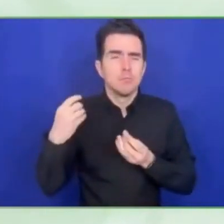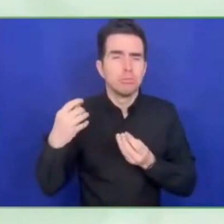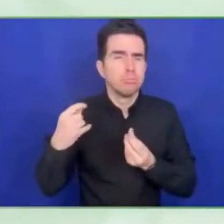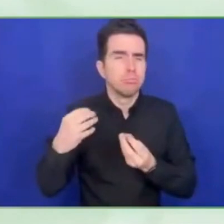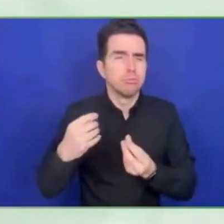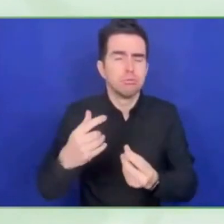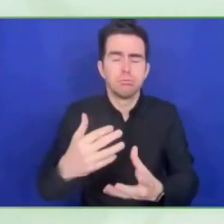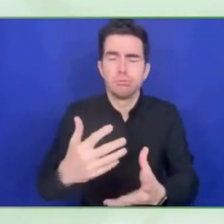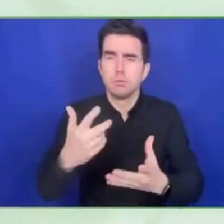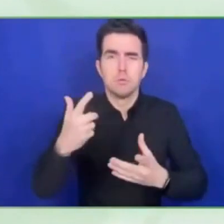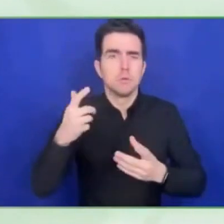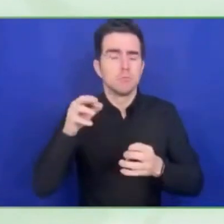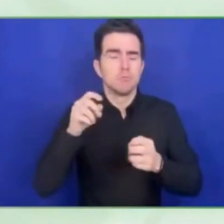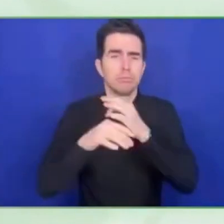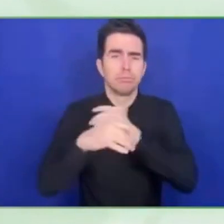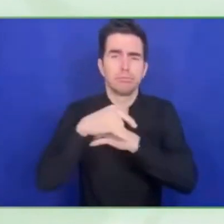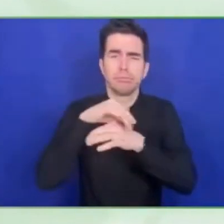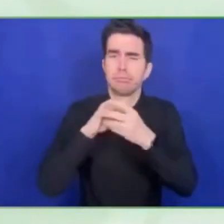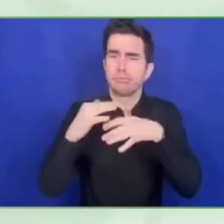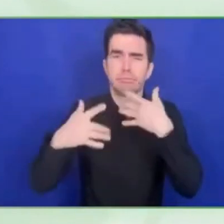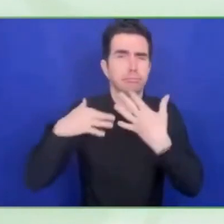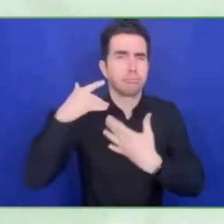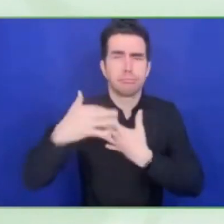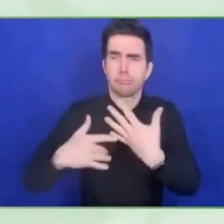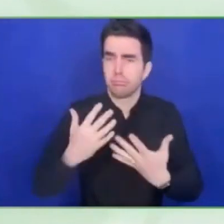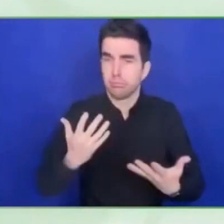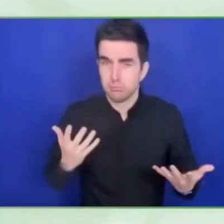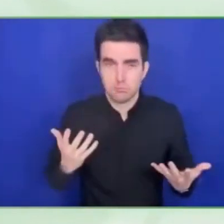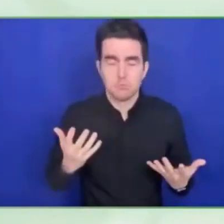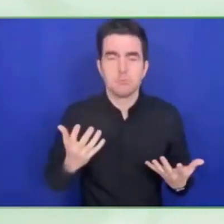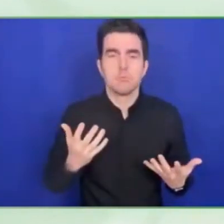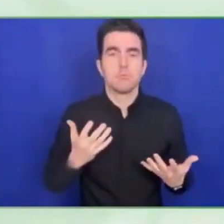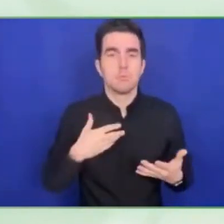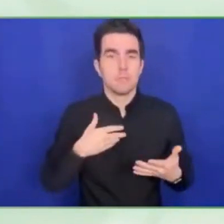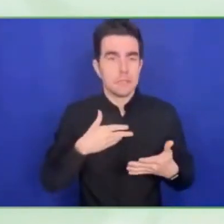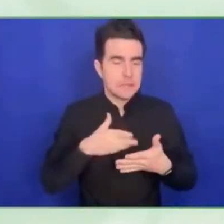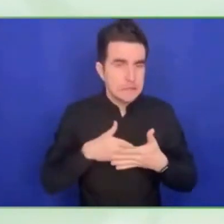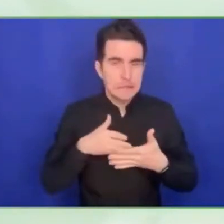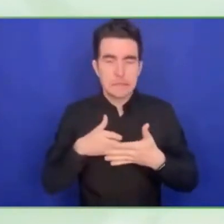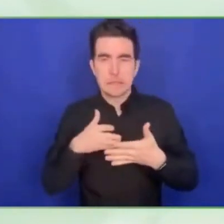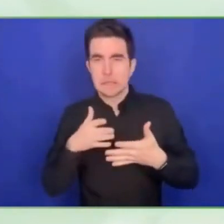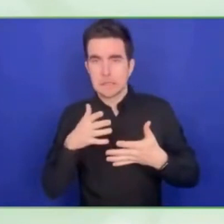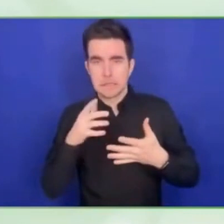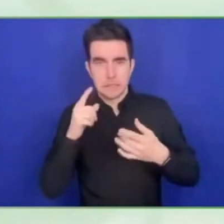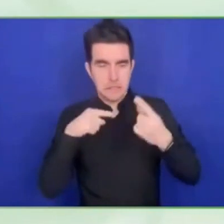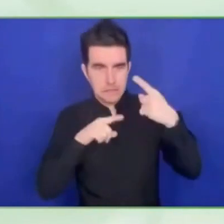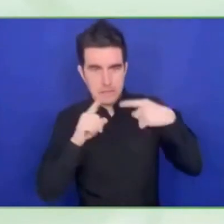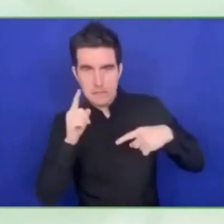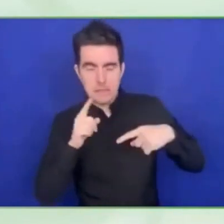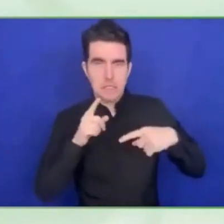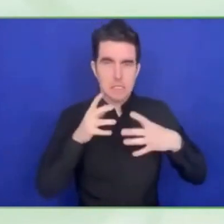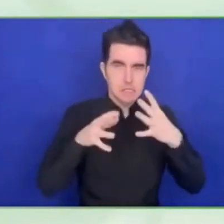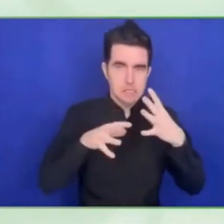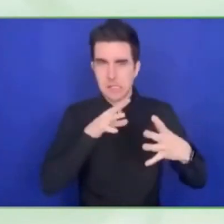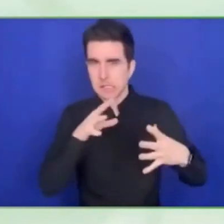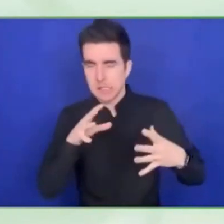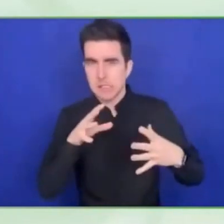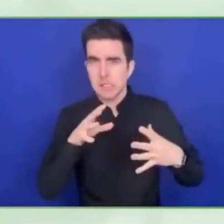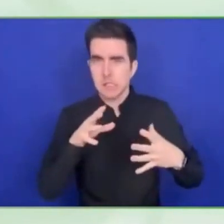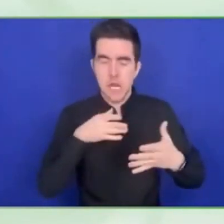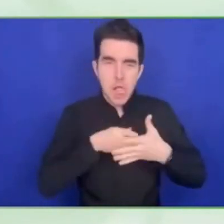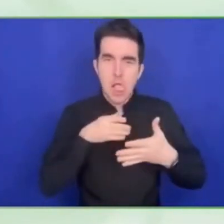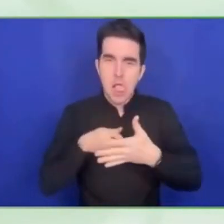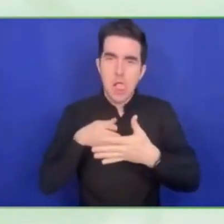So before we can even think about what the future is going to be like for persons with